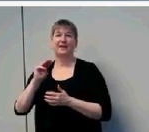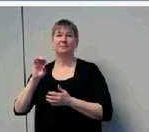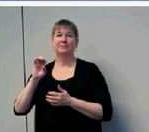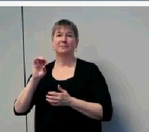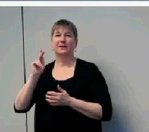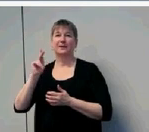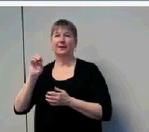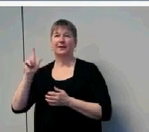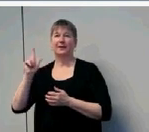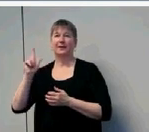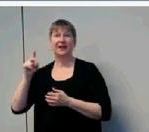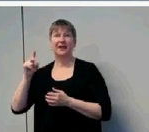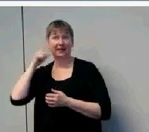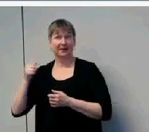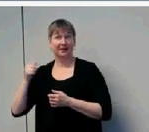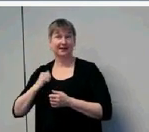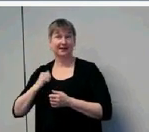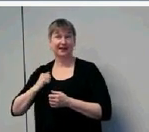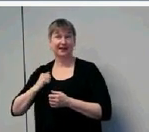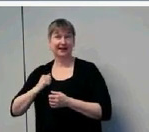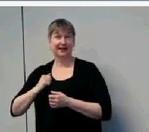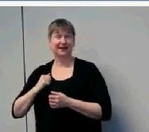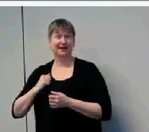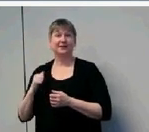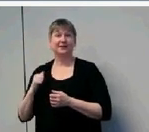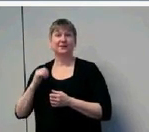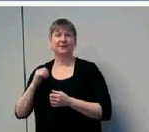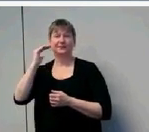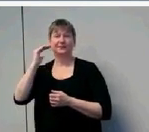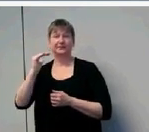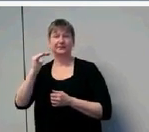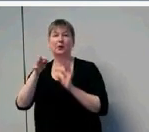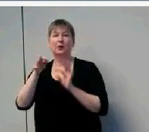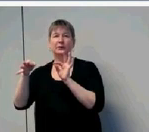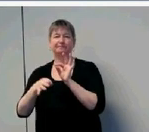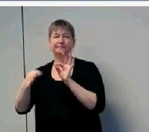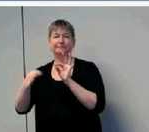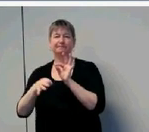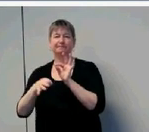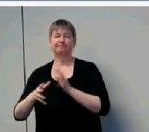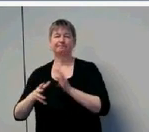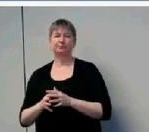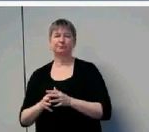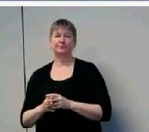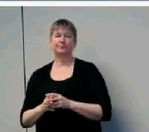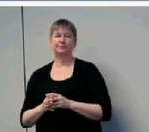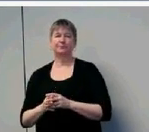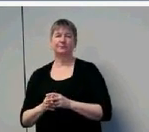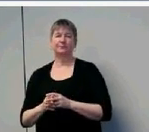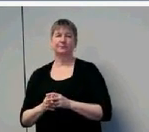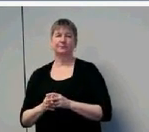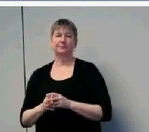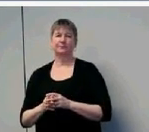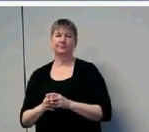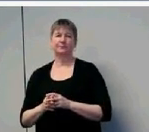this crucial role of trouble accessing the input, we just don't know much about how the